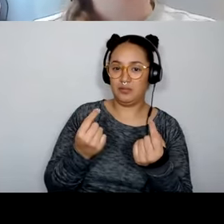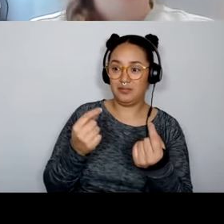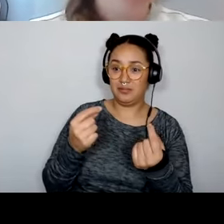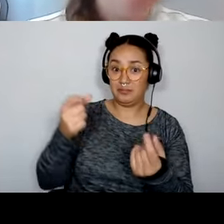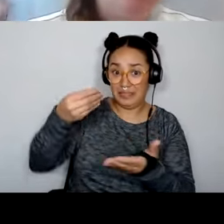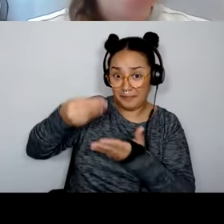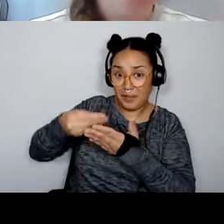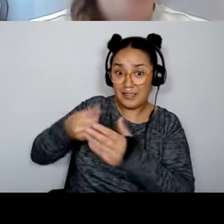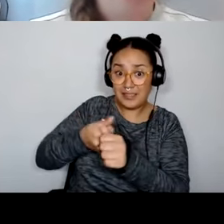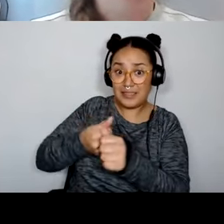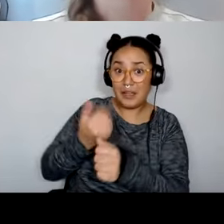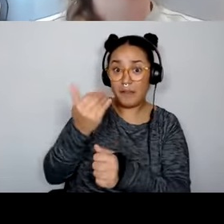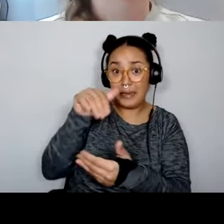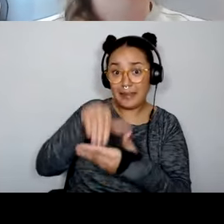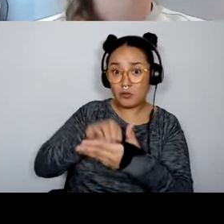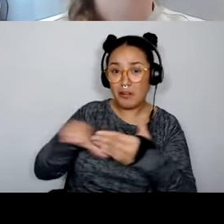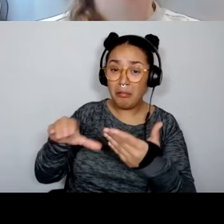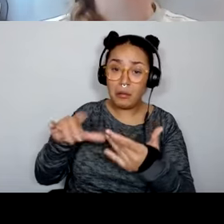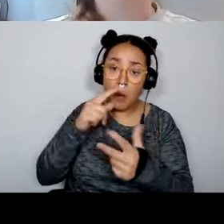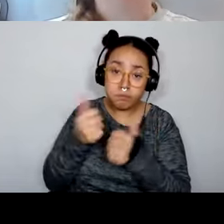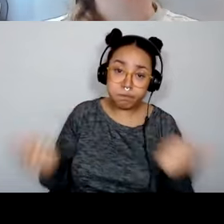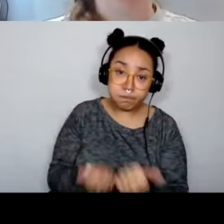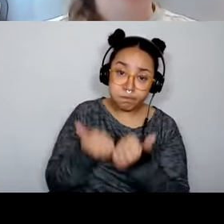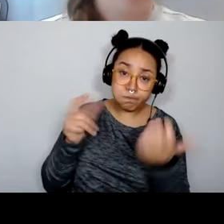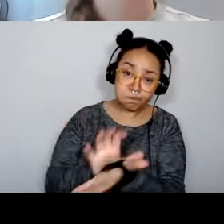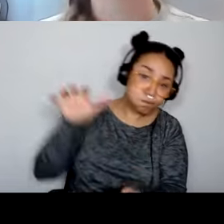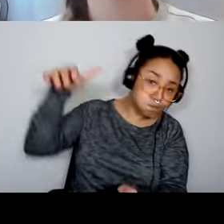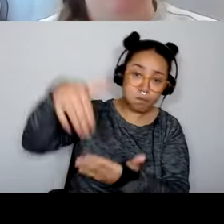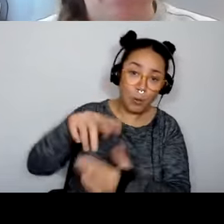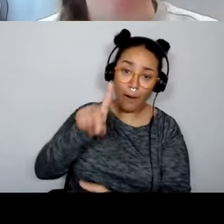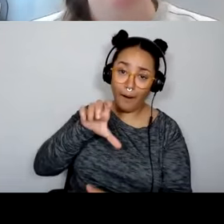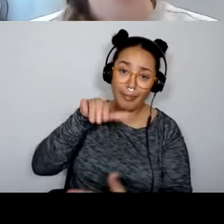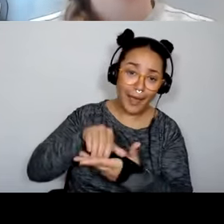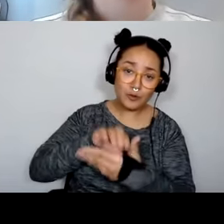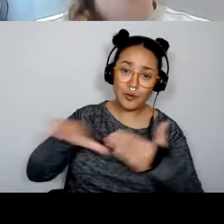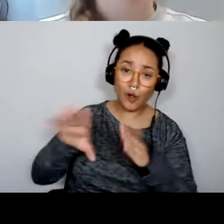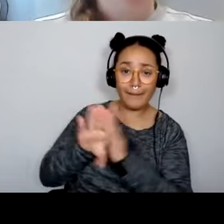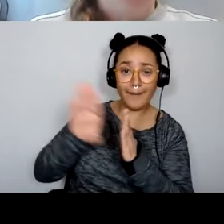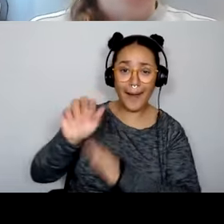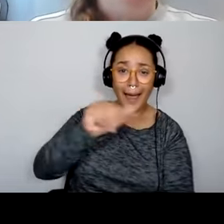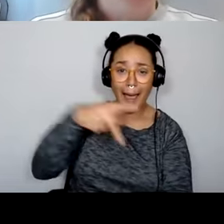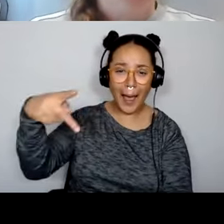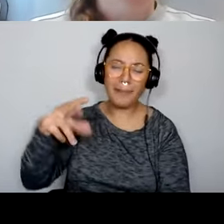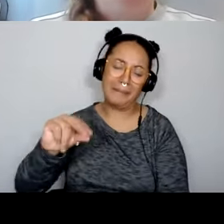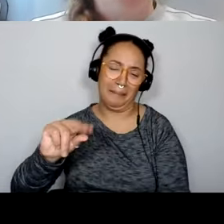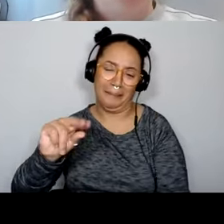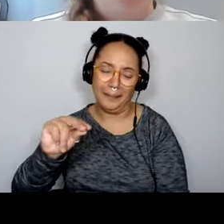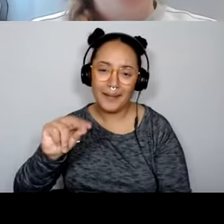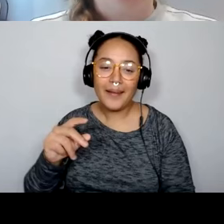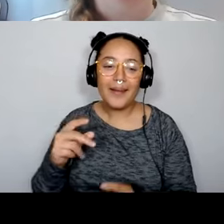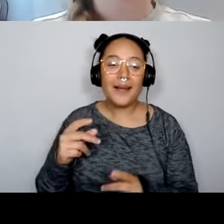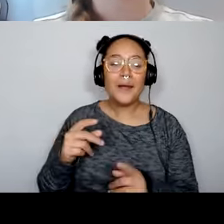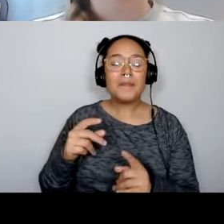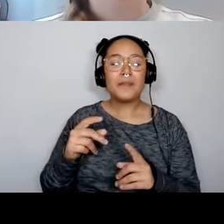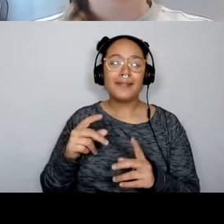funding. So it's not a ton of money. It's not, you know, $100,000 to build an app. And it's not